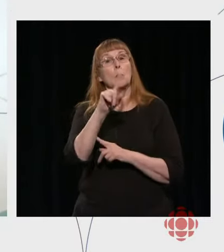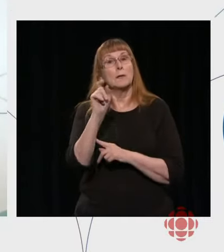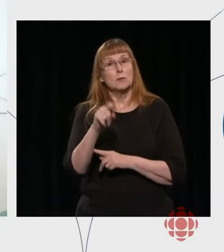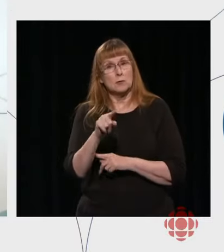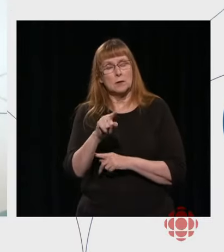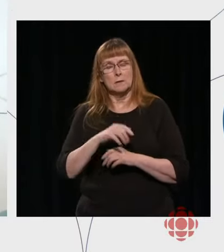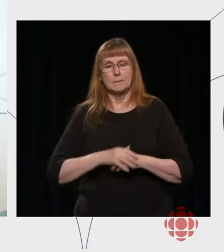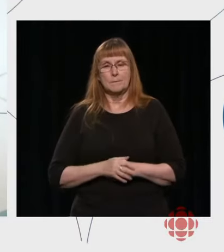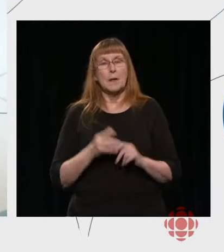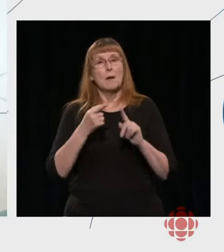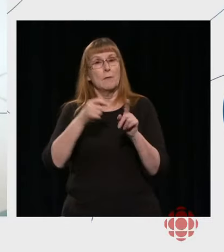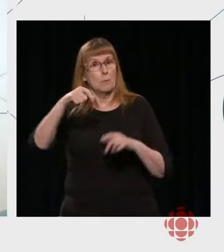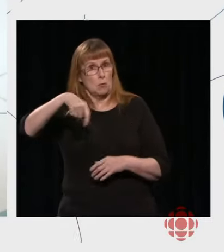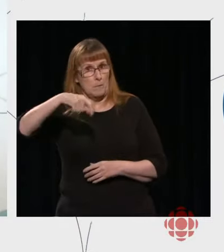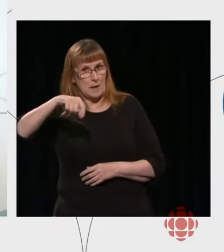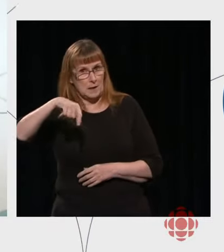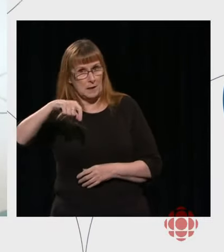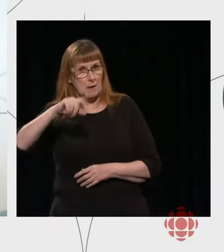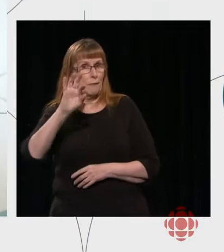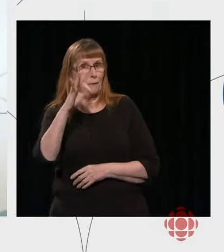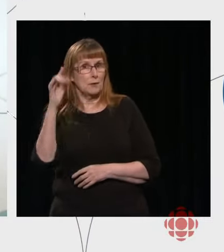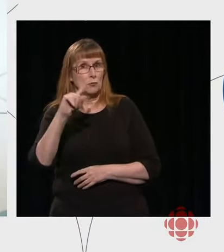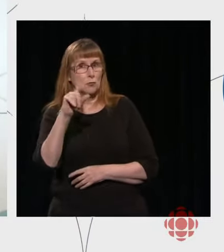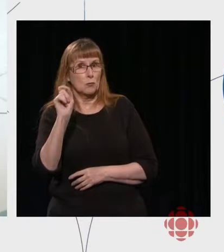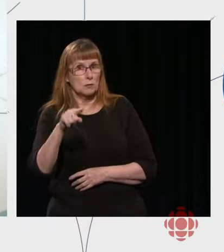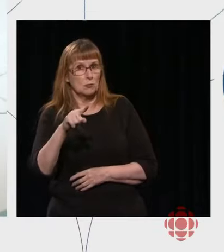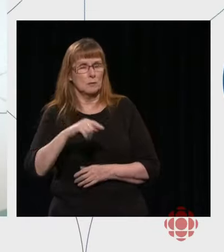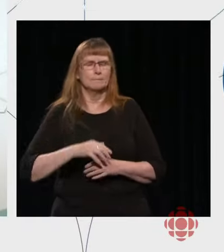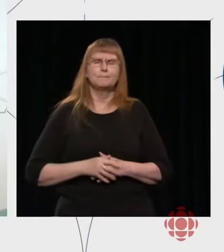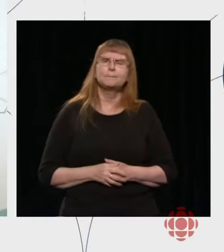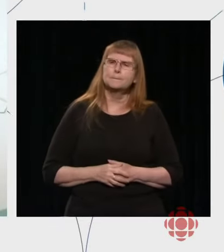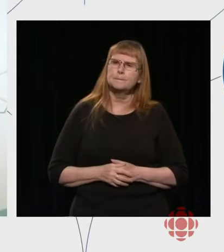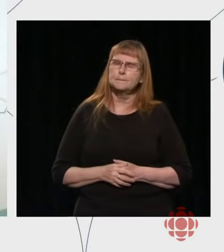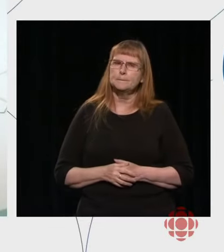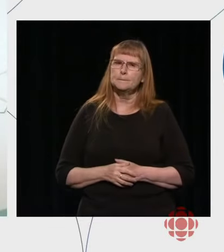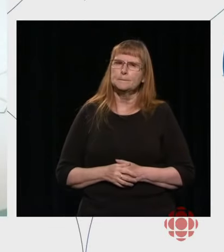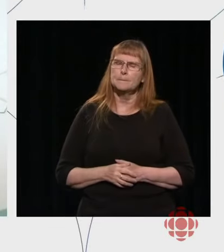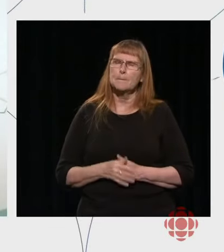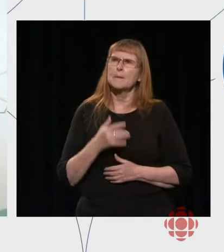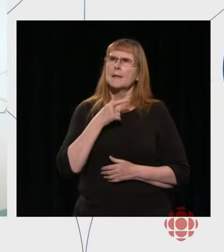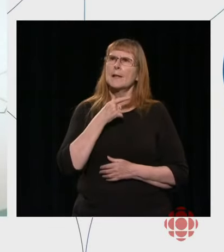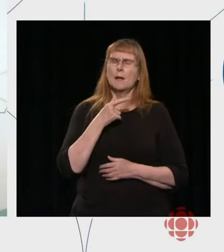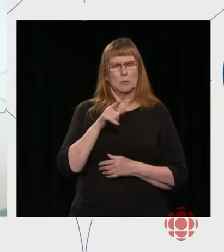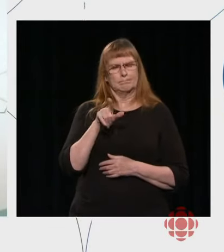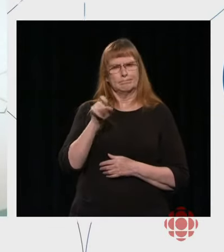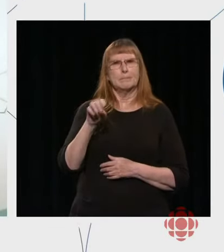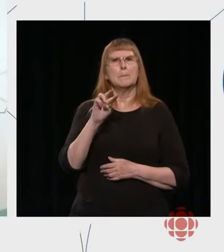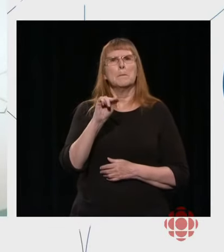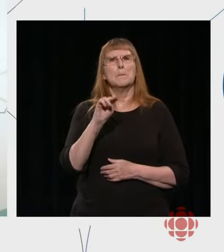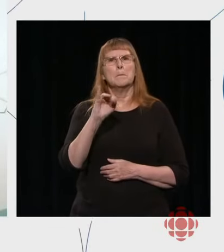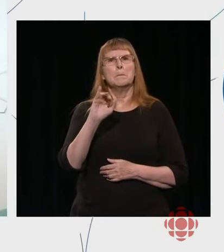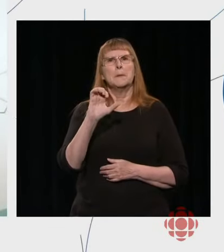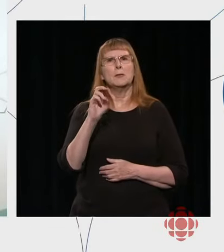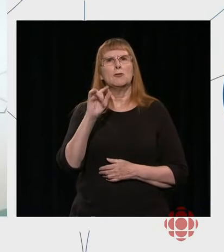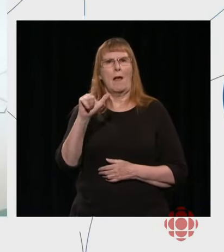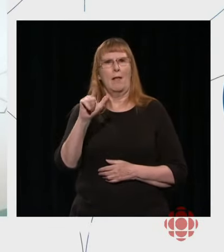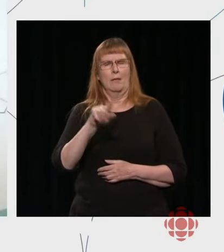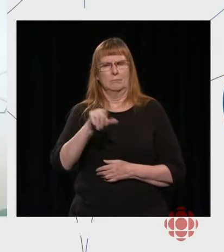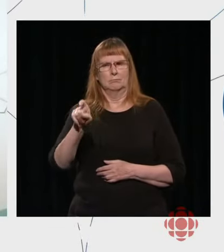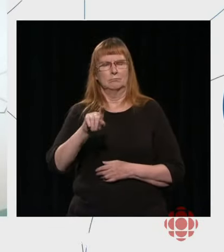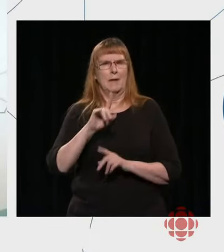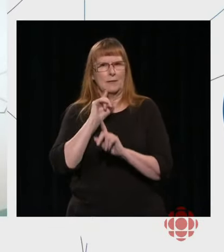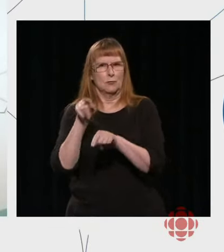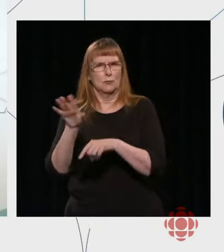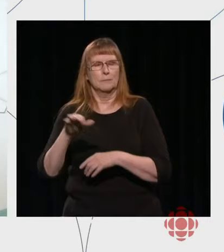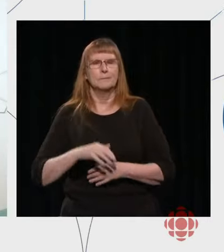and it comes from Quebec. It's a question that I will direct to Michel Bissonette. Here's the question. What